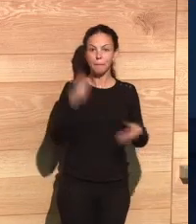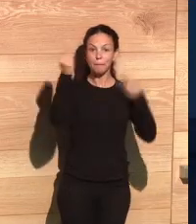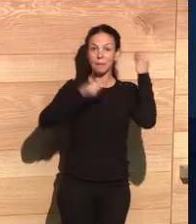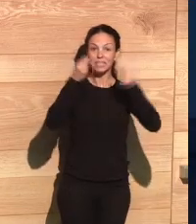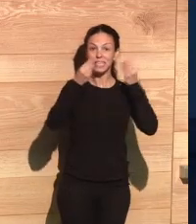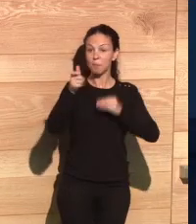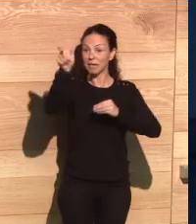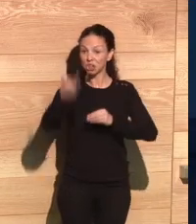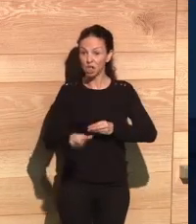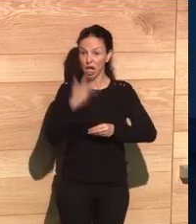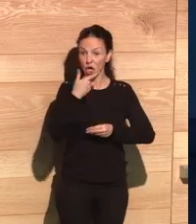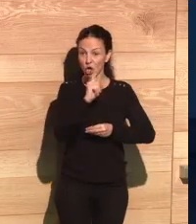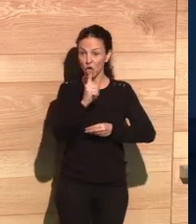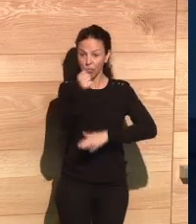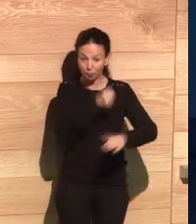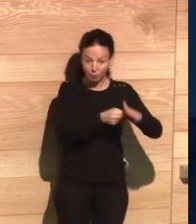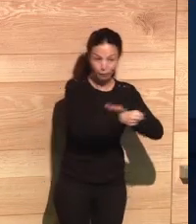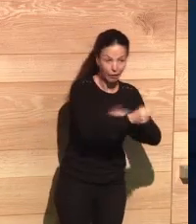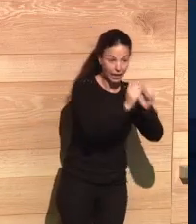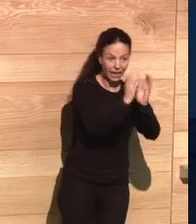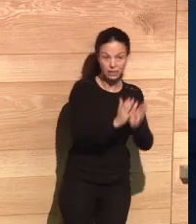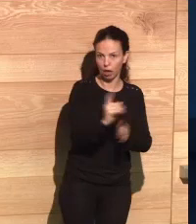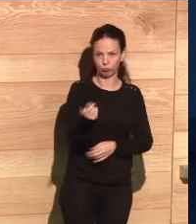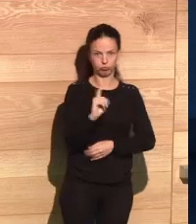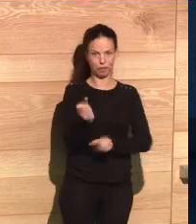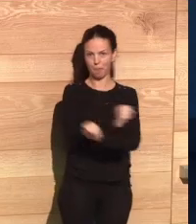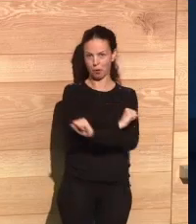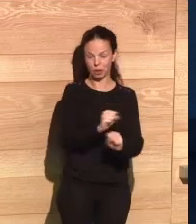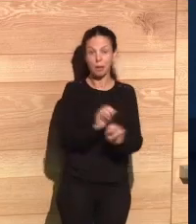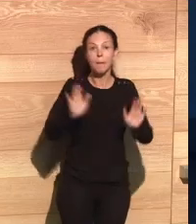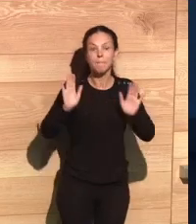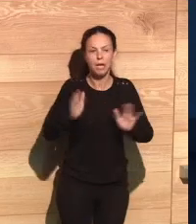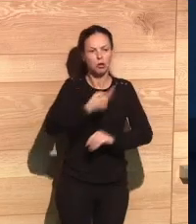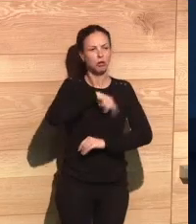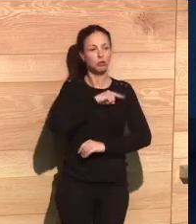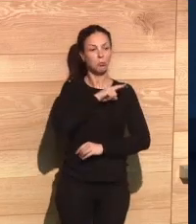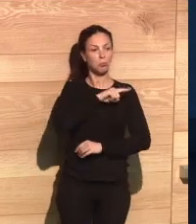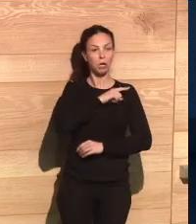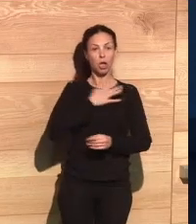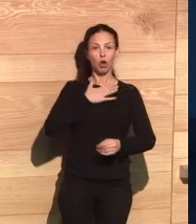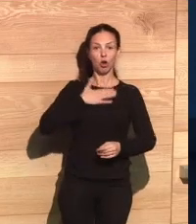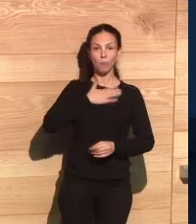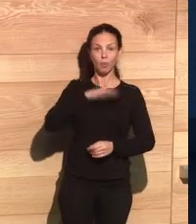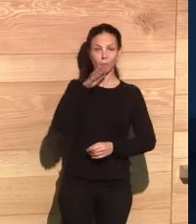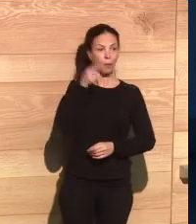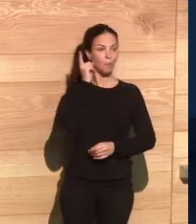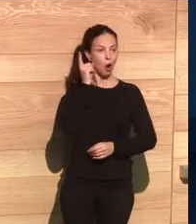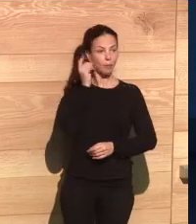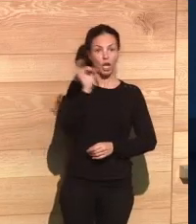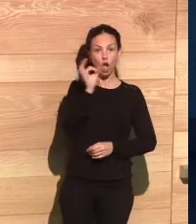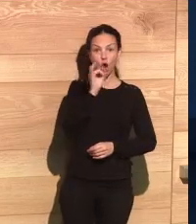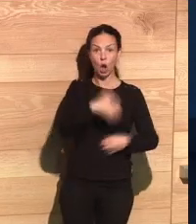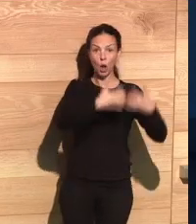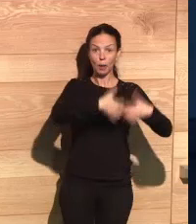personal data. None of us would let a stranger come into our house. However, we feel very comfortable